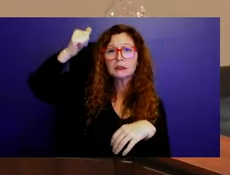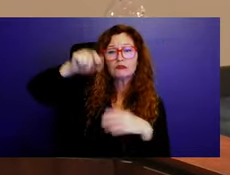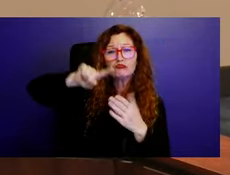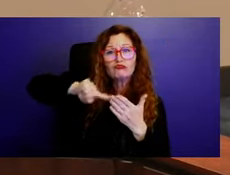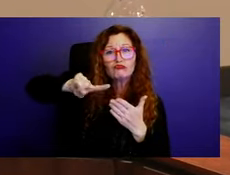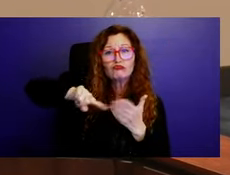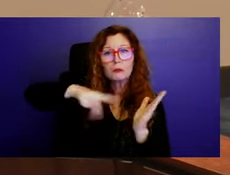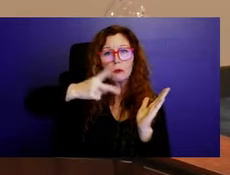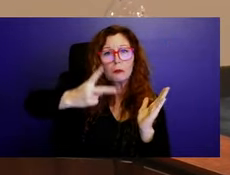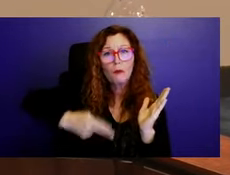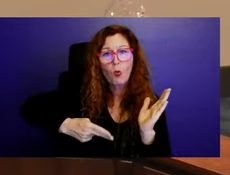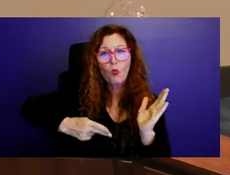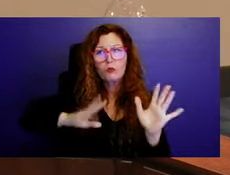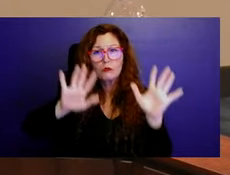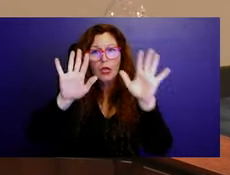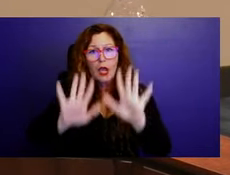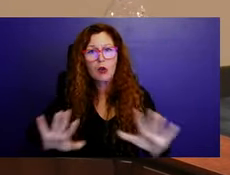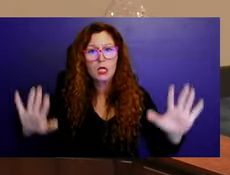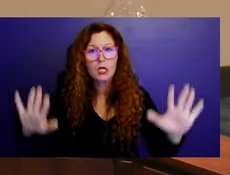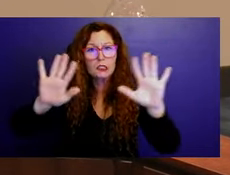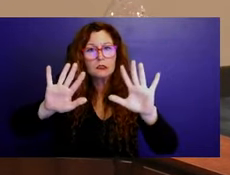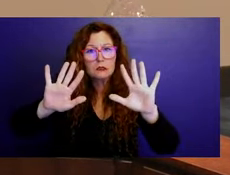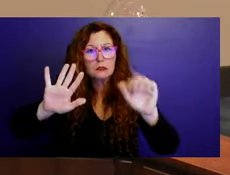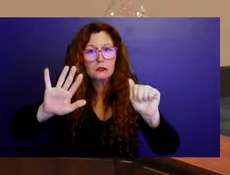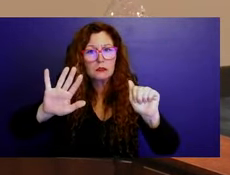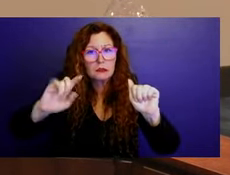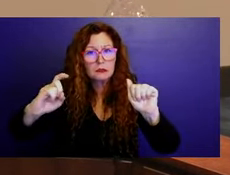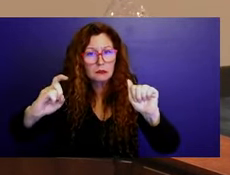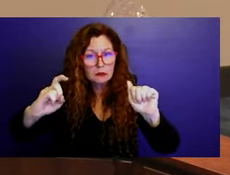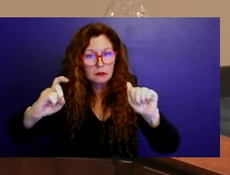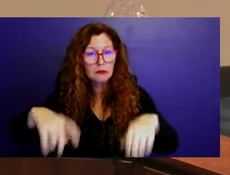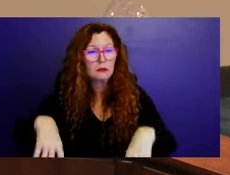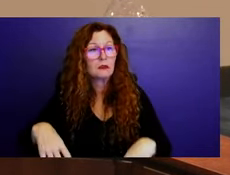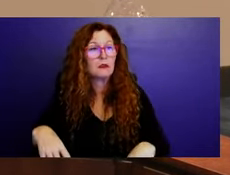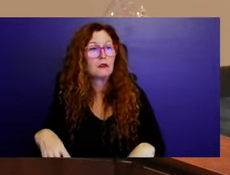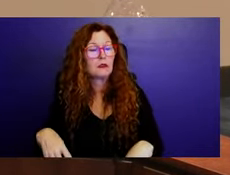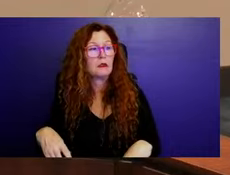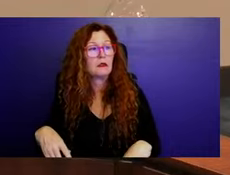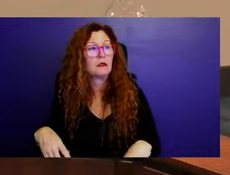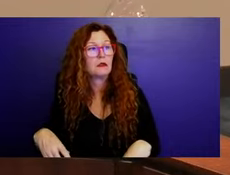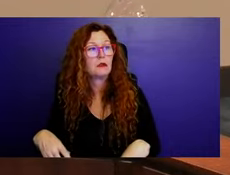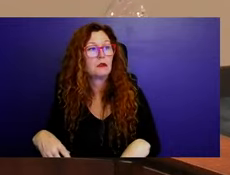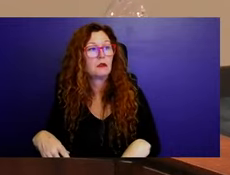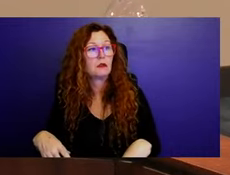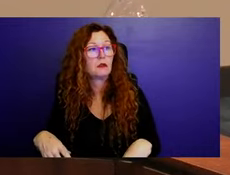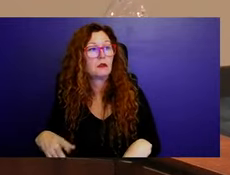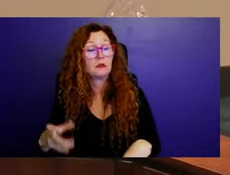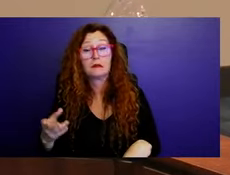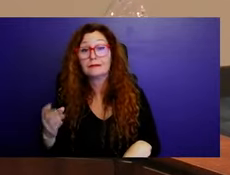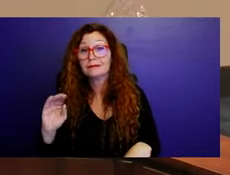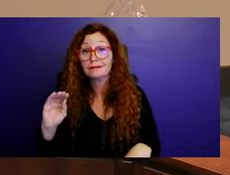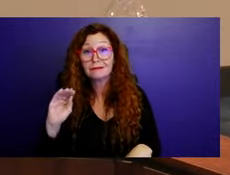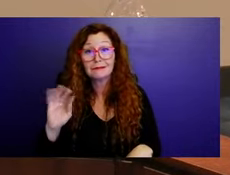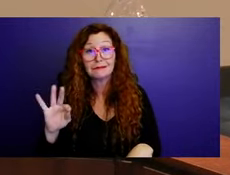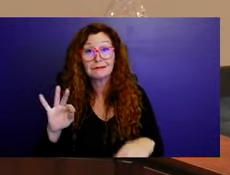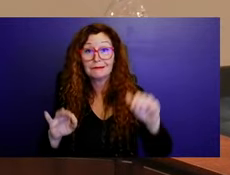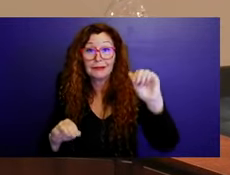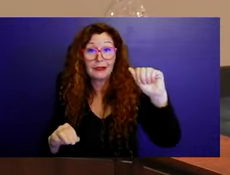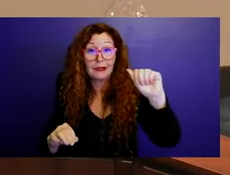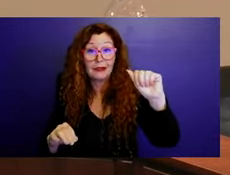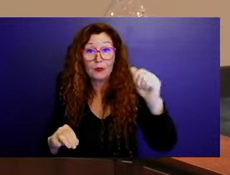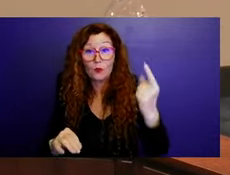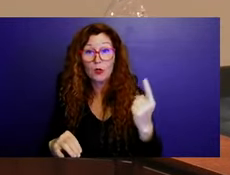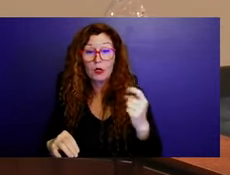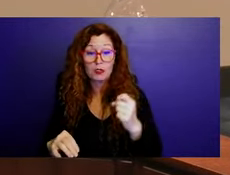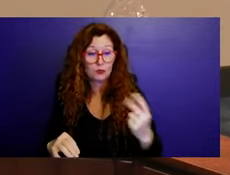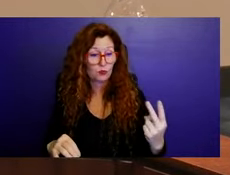um, foreseeing this feasibility analysis go is that we will essentially each one of these sub areas, A1, A2, A3 will